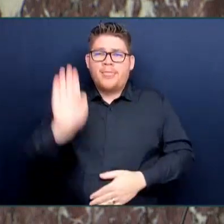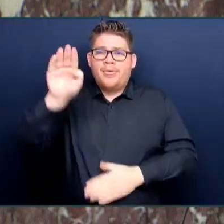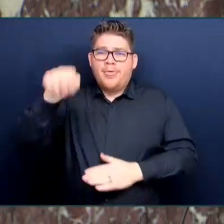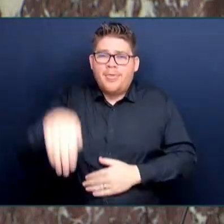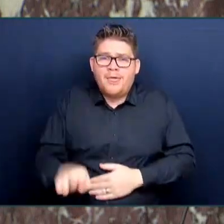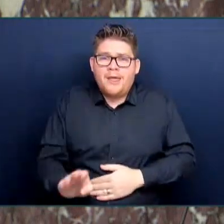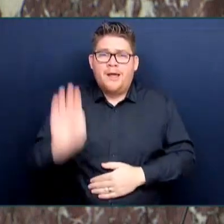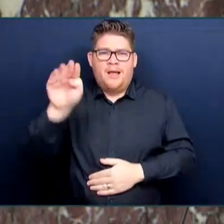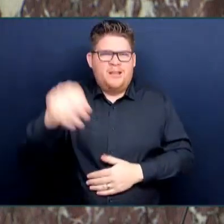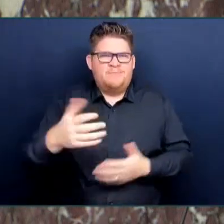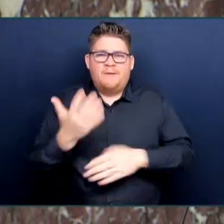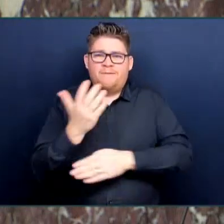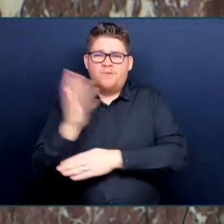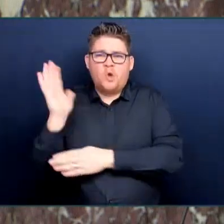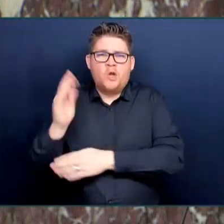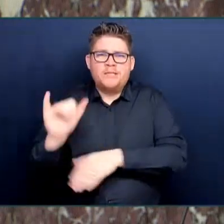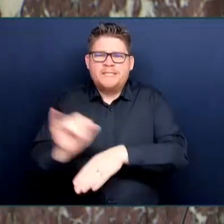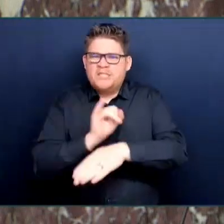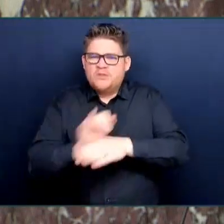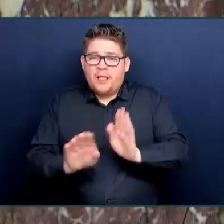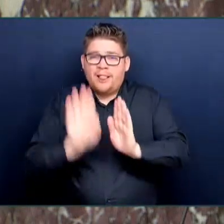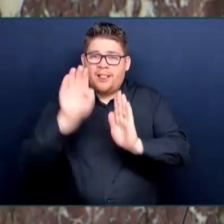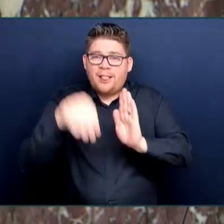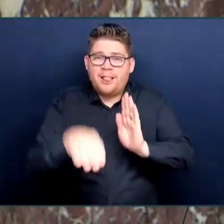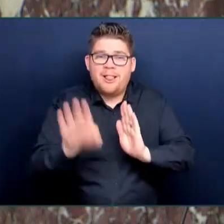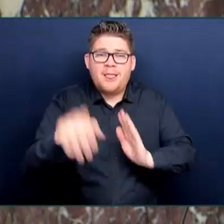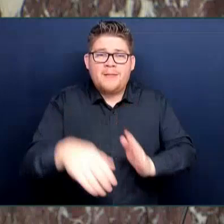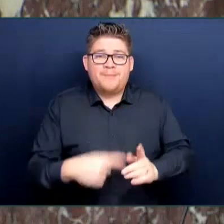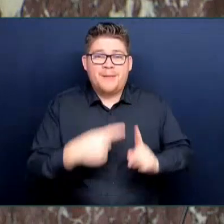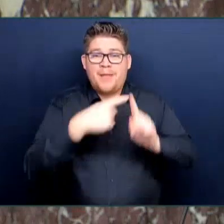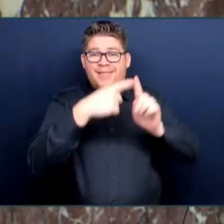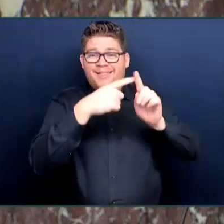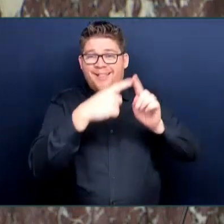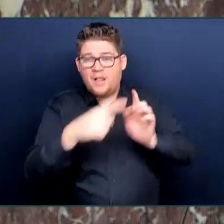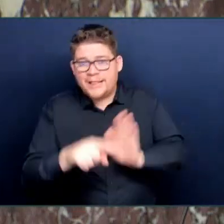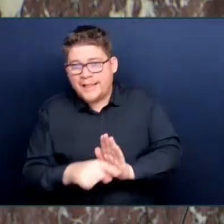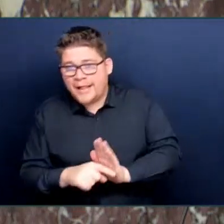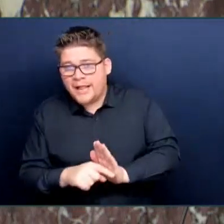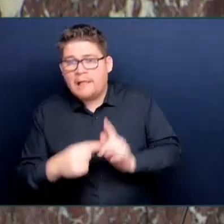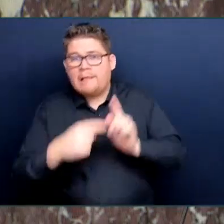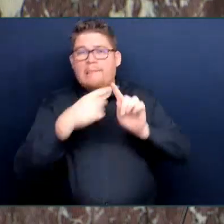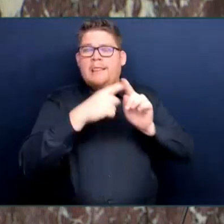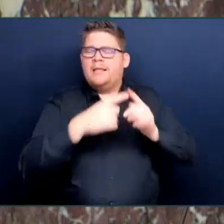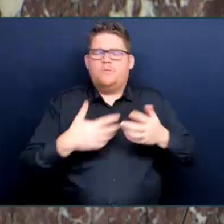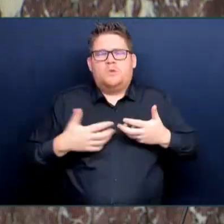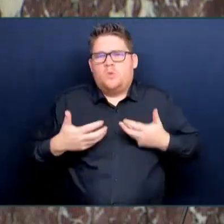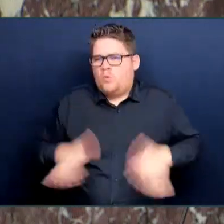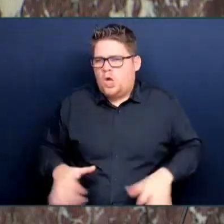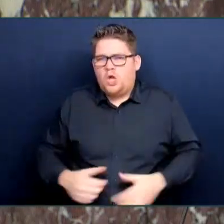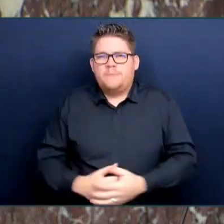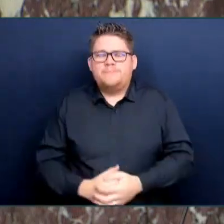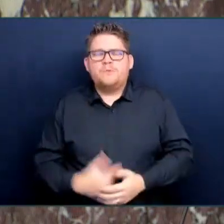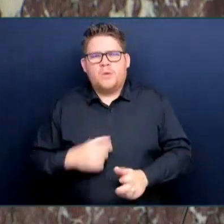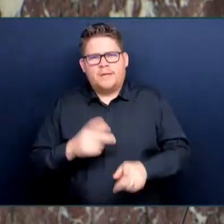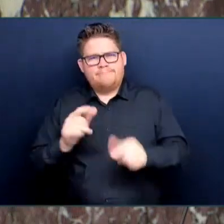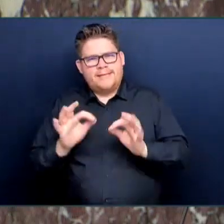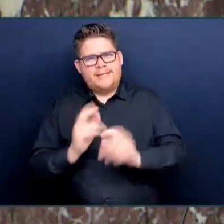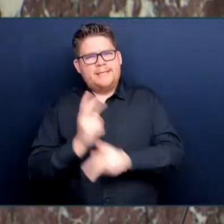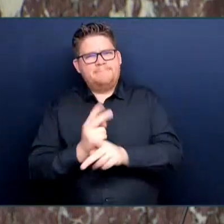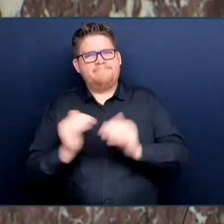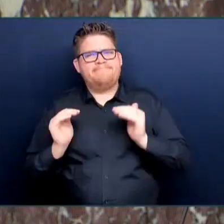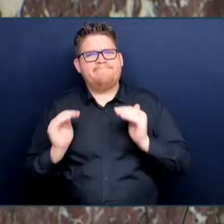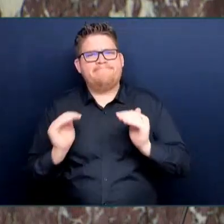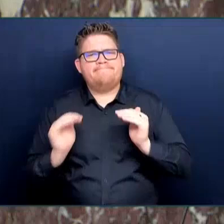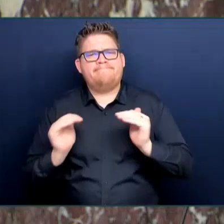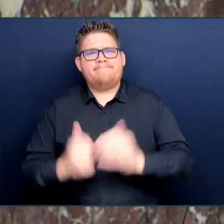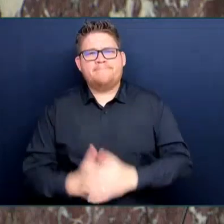making important investments. I'll share one with the member opposite, BC Timber Sales, where we just launched a new program that will